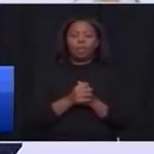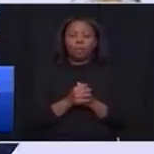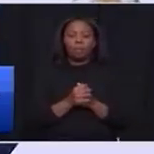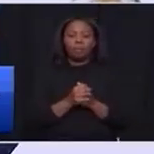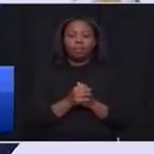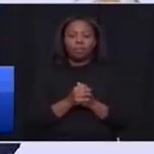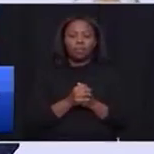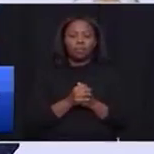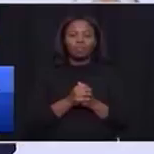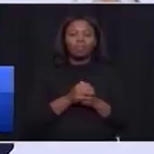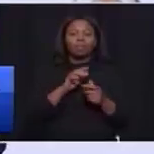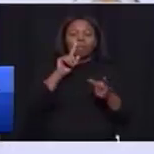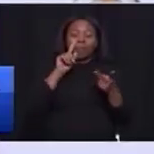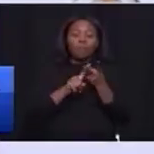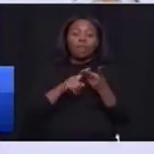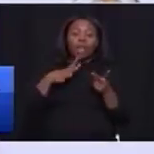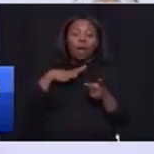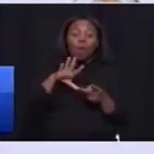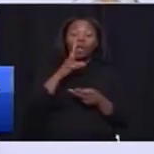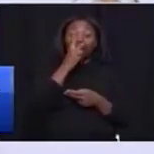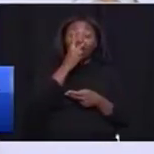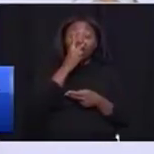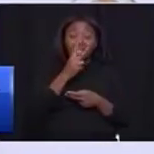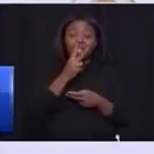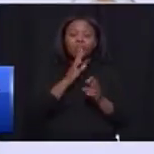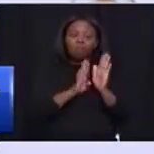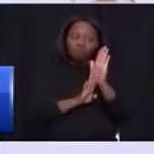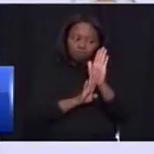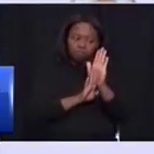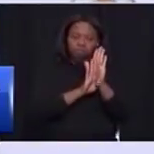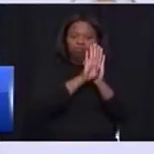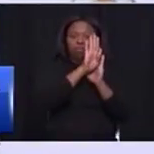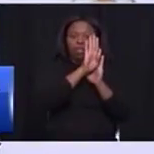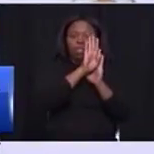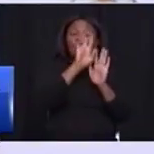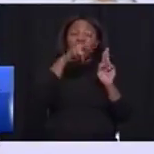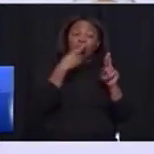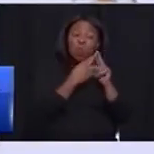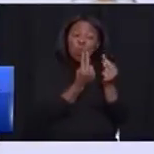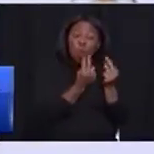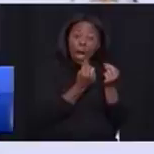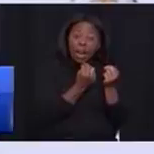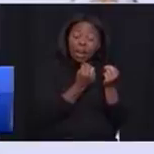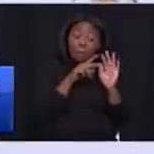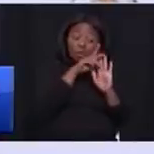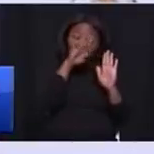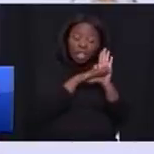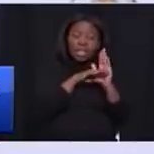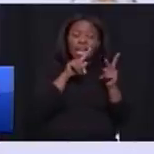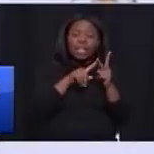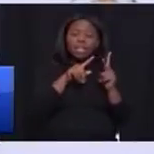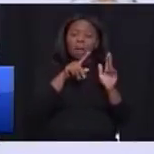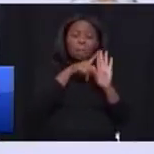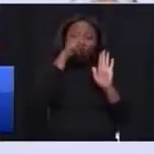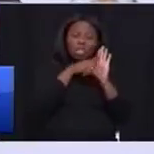I want to see significant progress on all these renewal projects, all the incomplete projects.